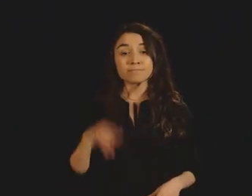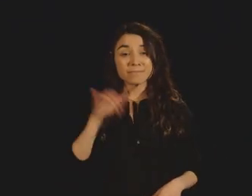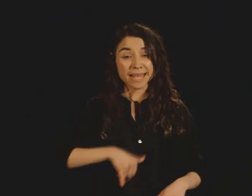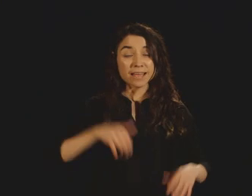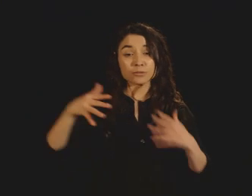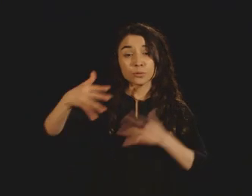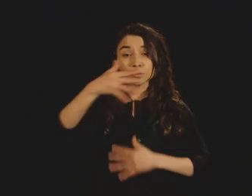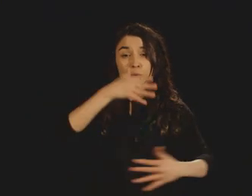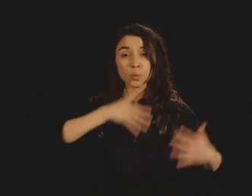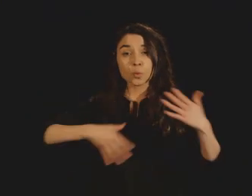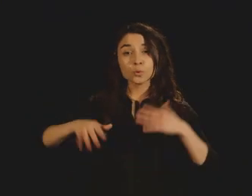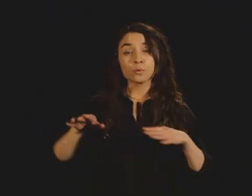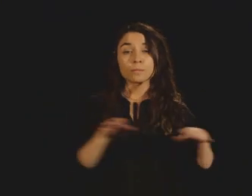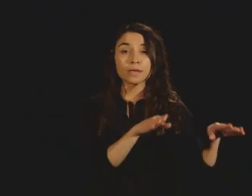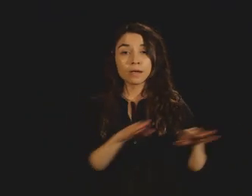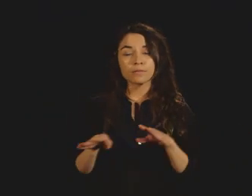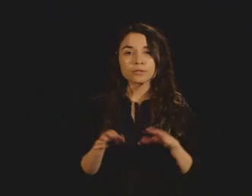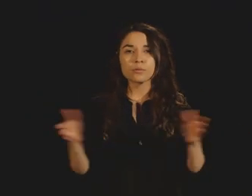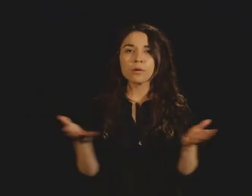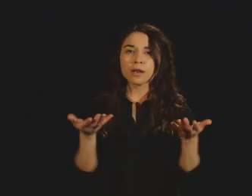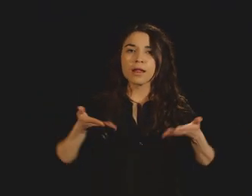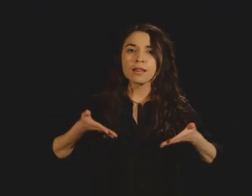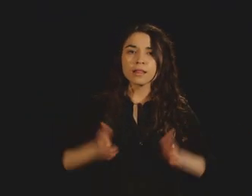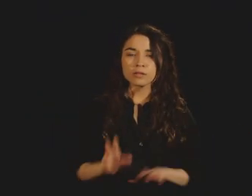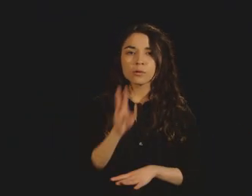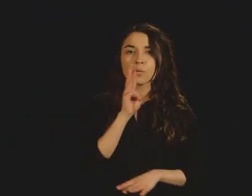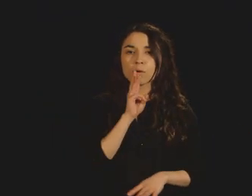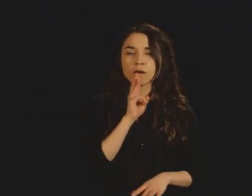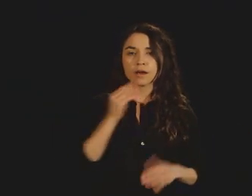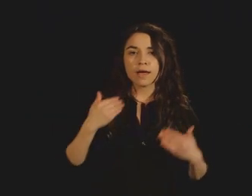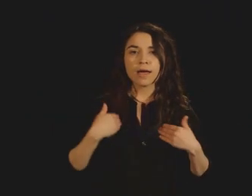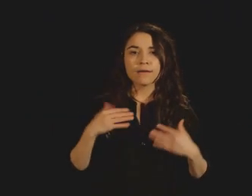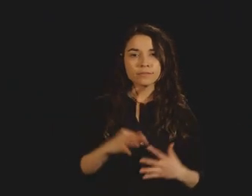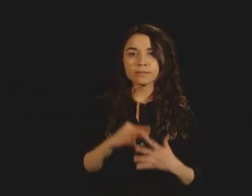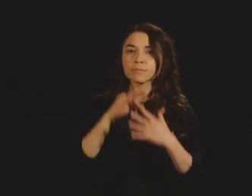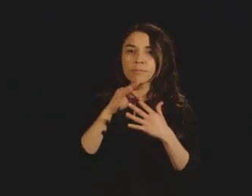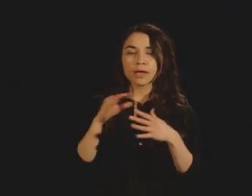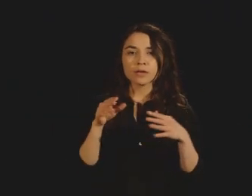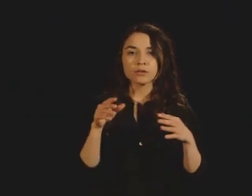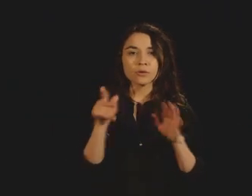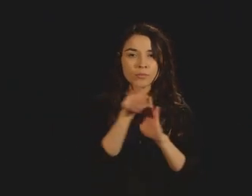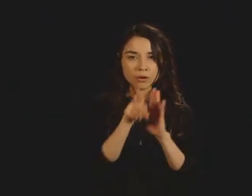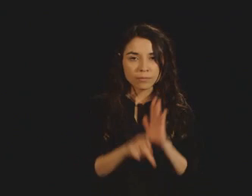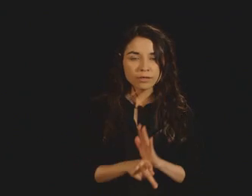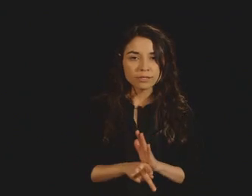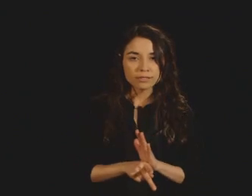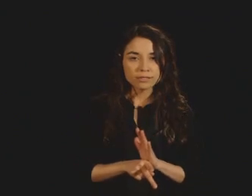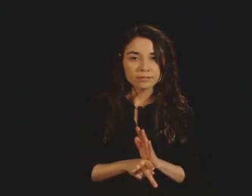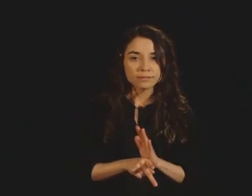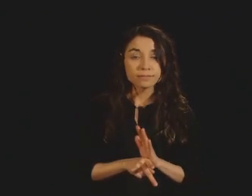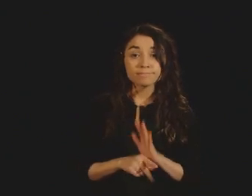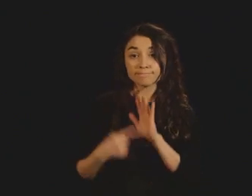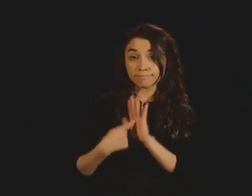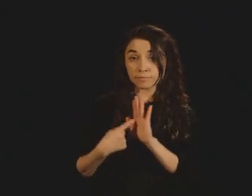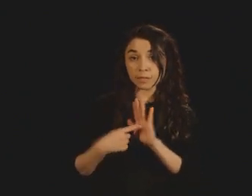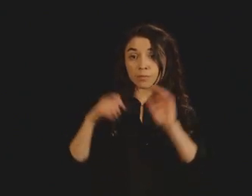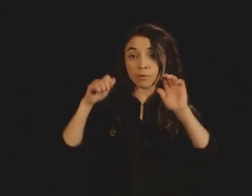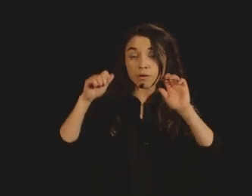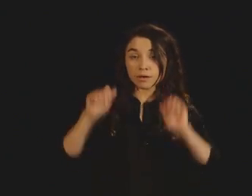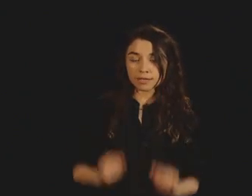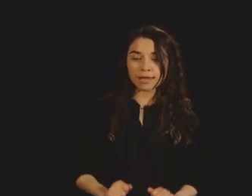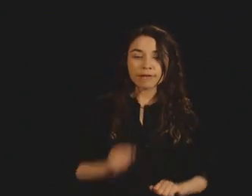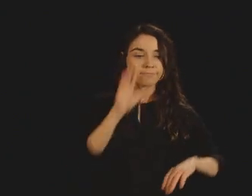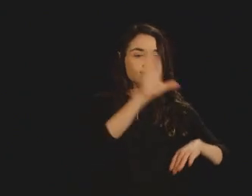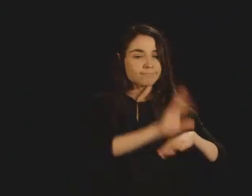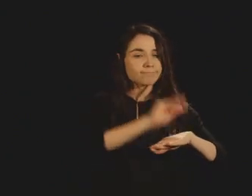nature is what gives it its most special properties, such as it can absorb a tremendous amount of heat